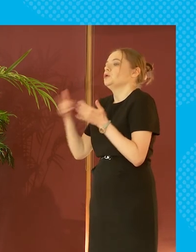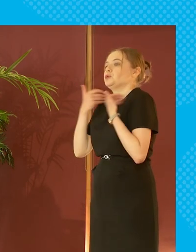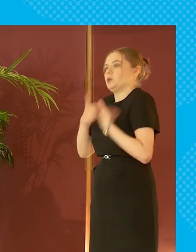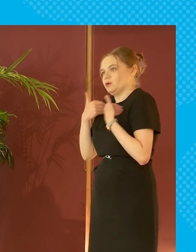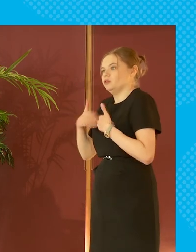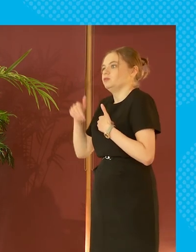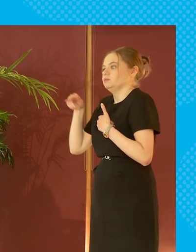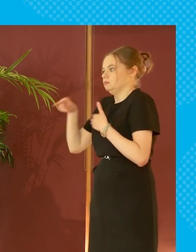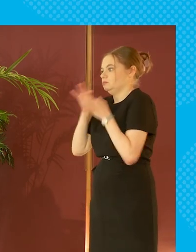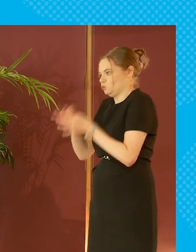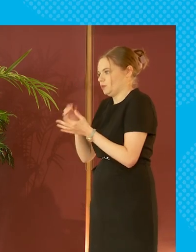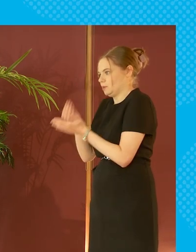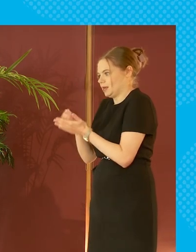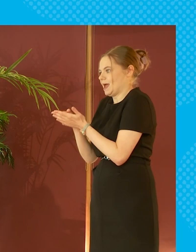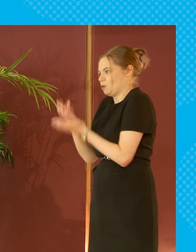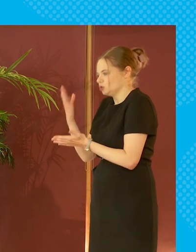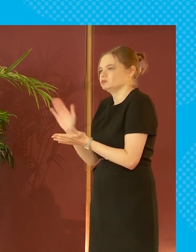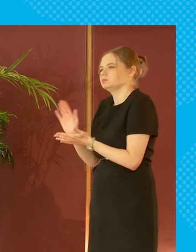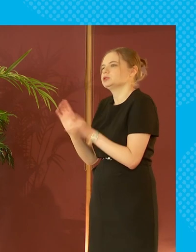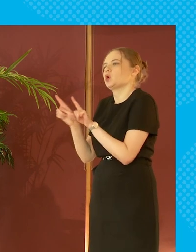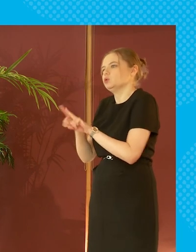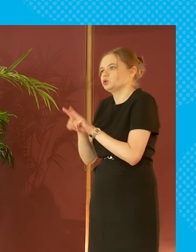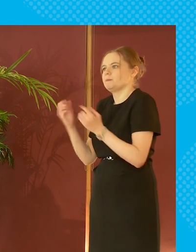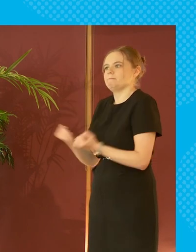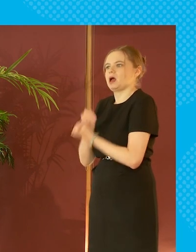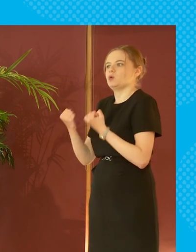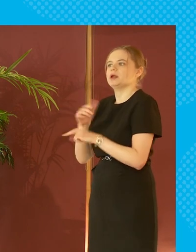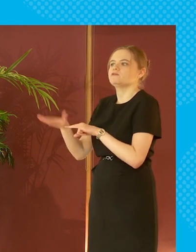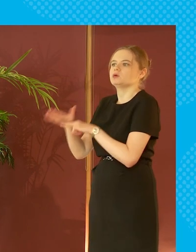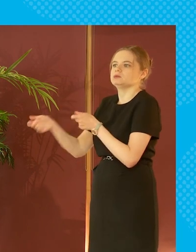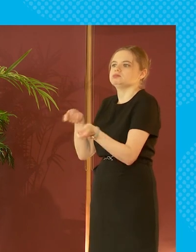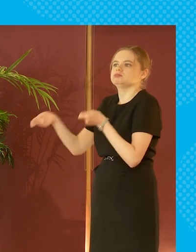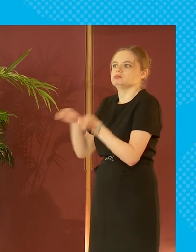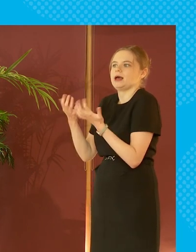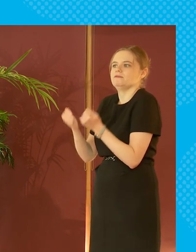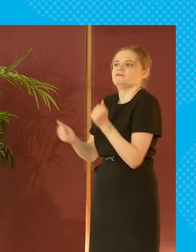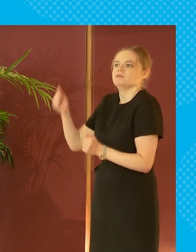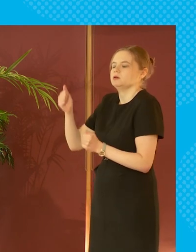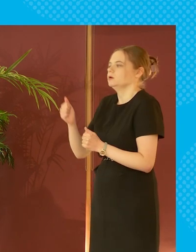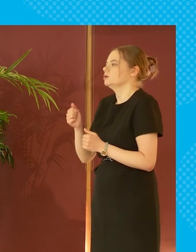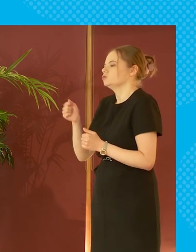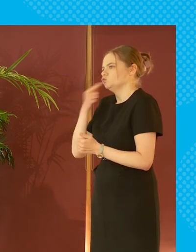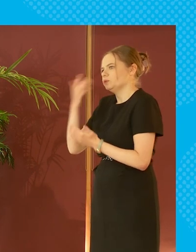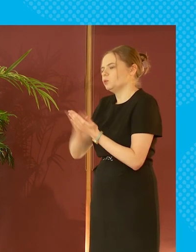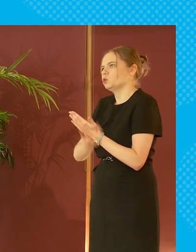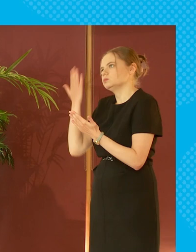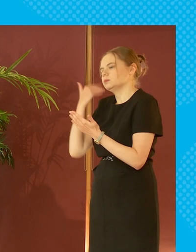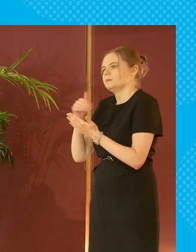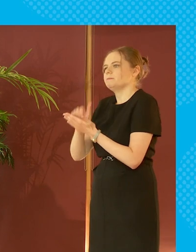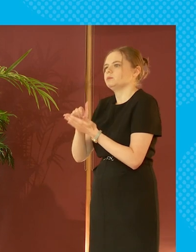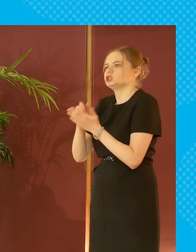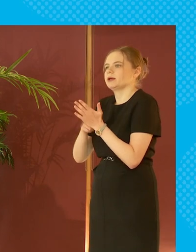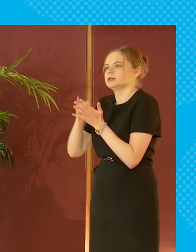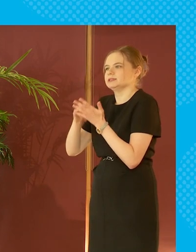isn't just about the amount of money you've got it's the power and the influence it brings and there was a report i think